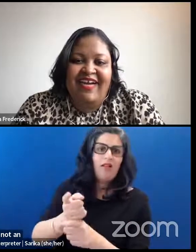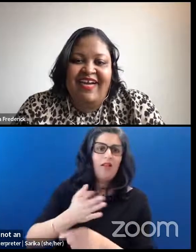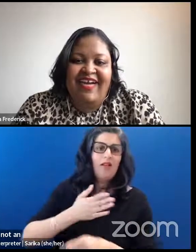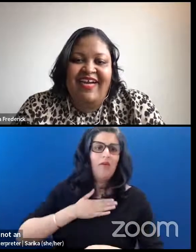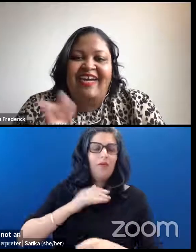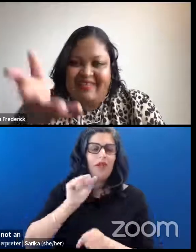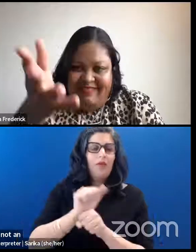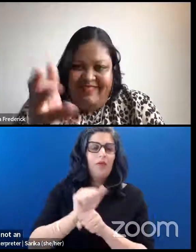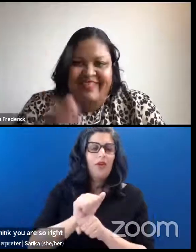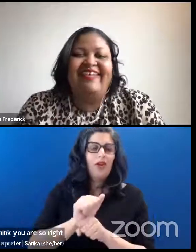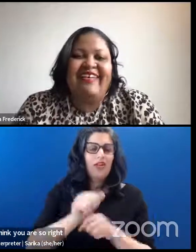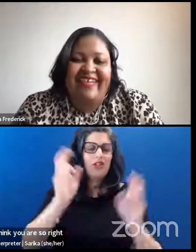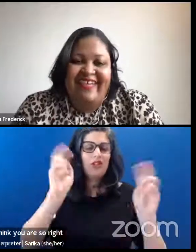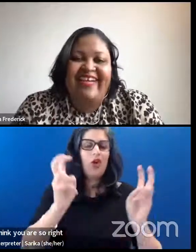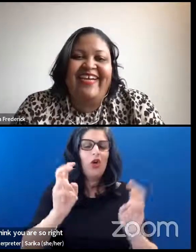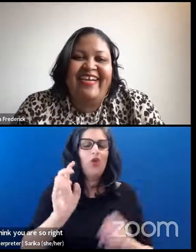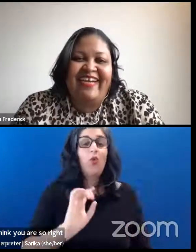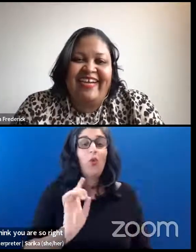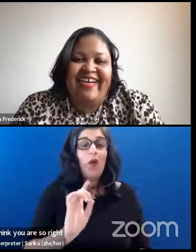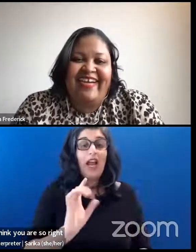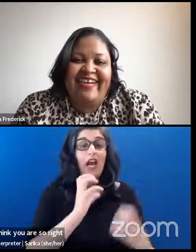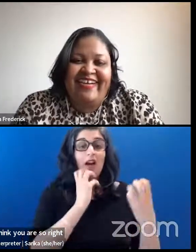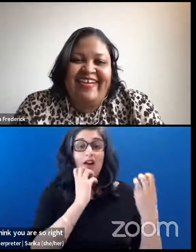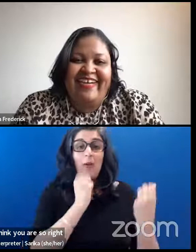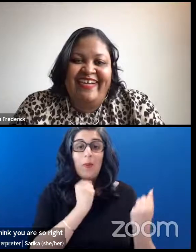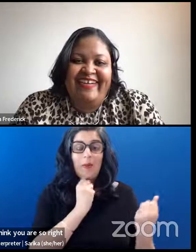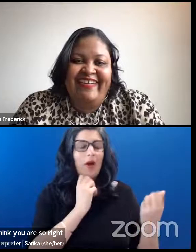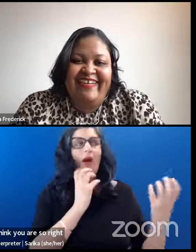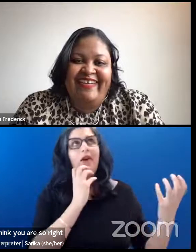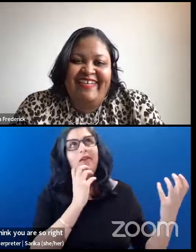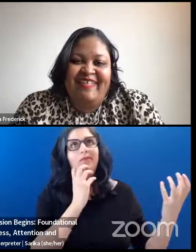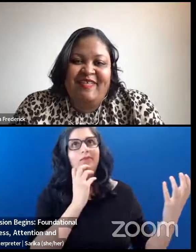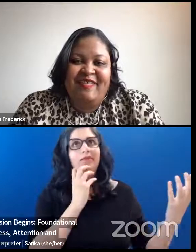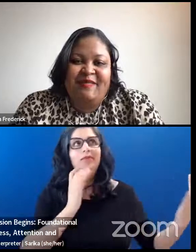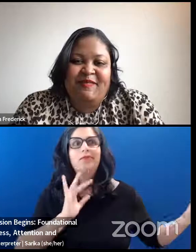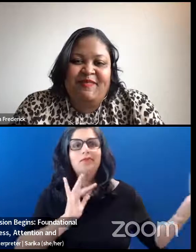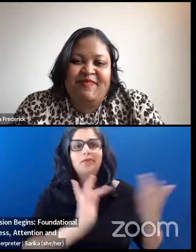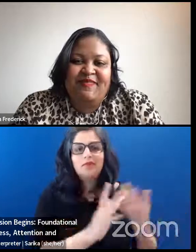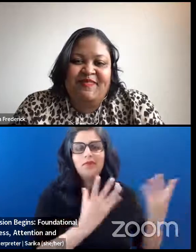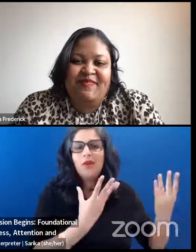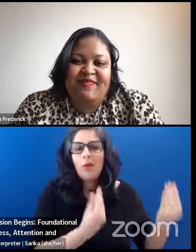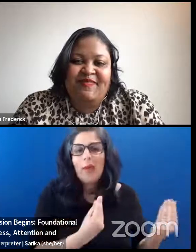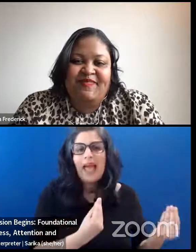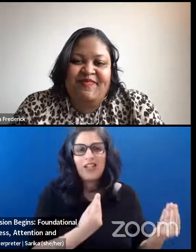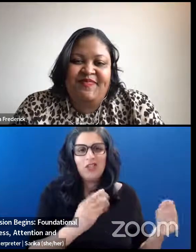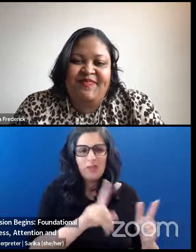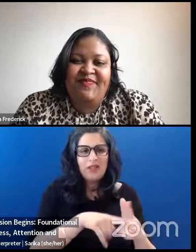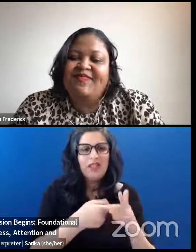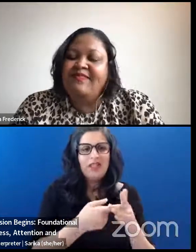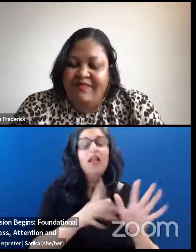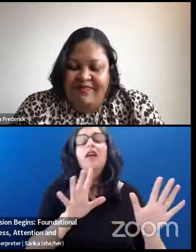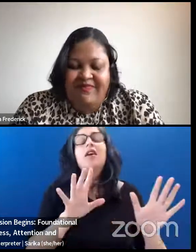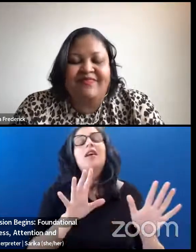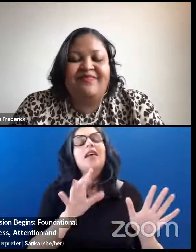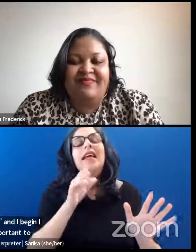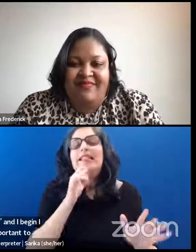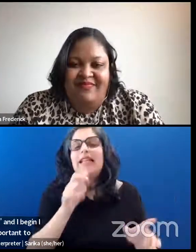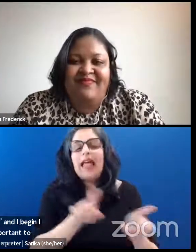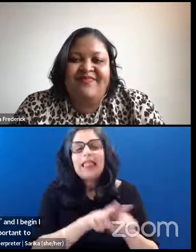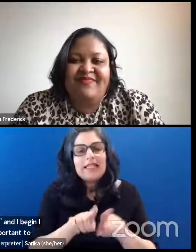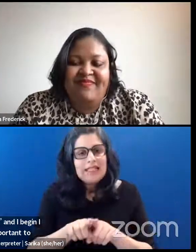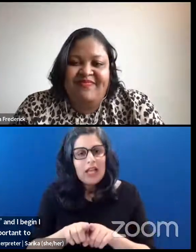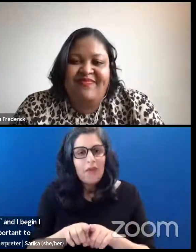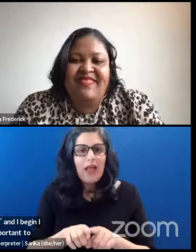is called Where Compassion Begins. And I feel like it's really important to understand that compassion is not the same thing as pity or sympathy or even empathy.